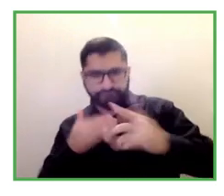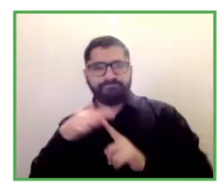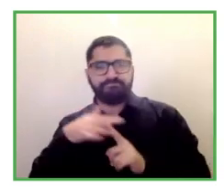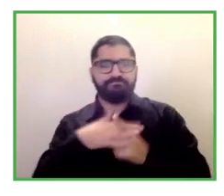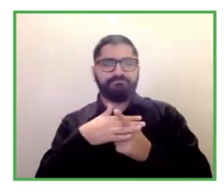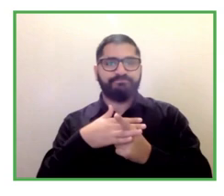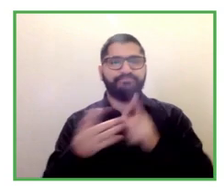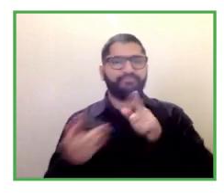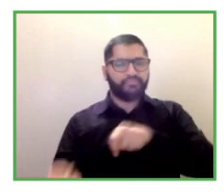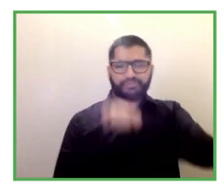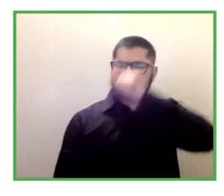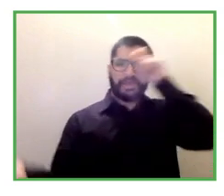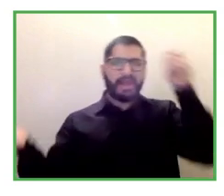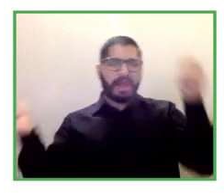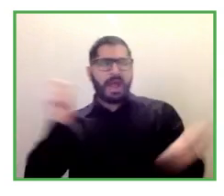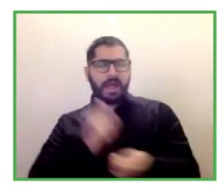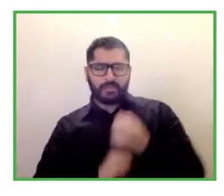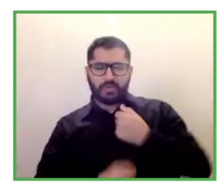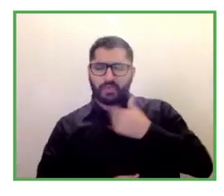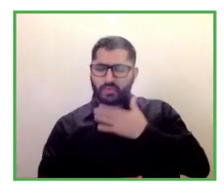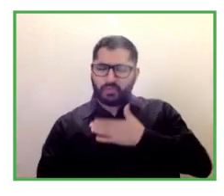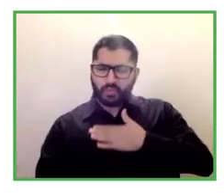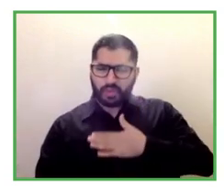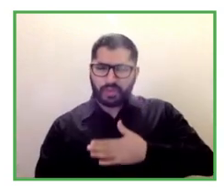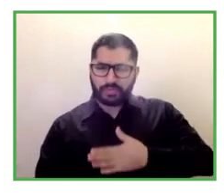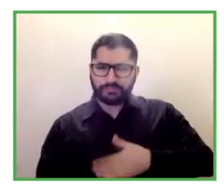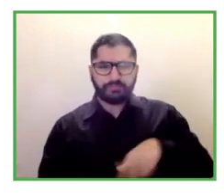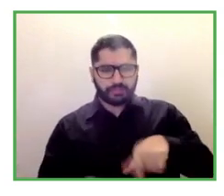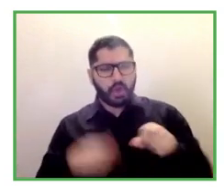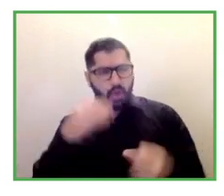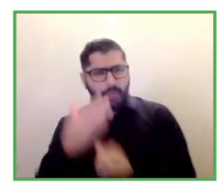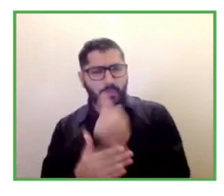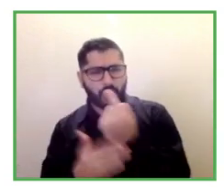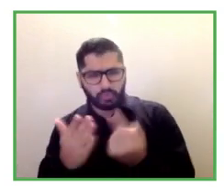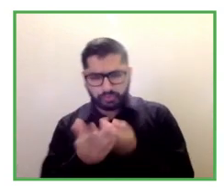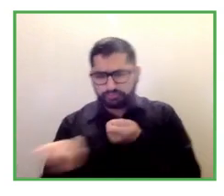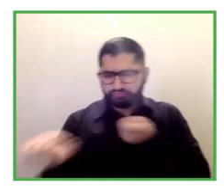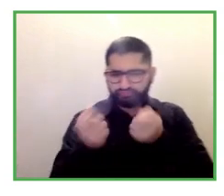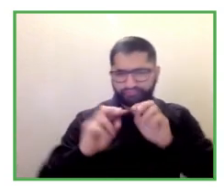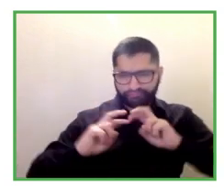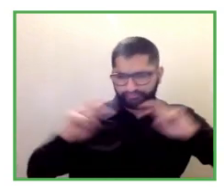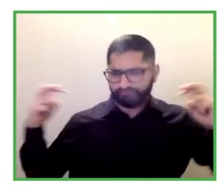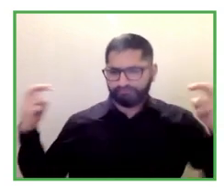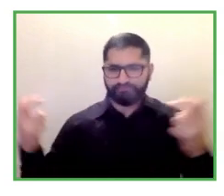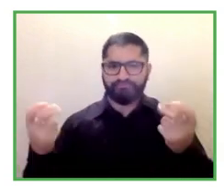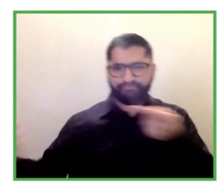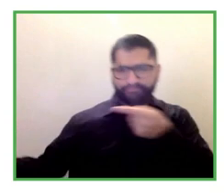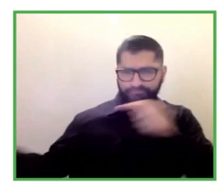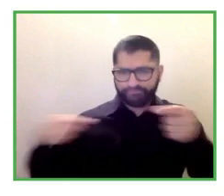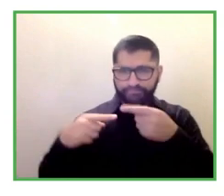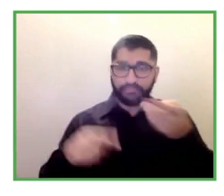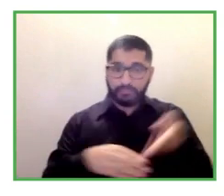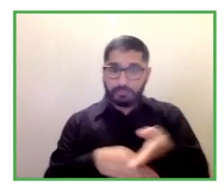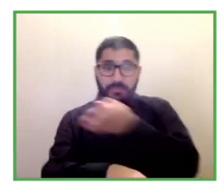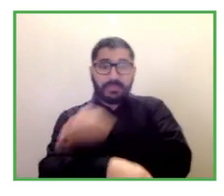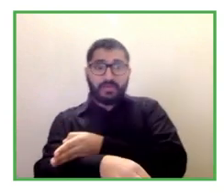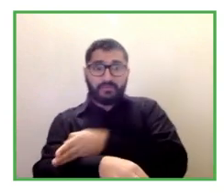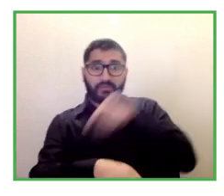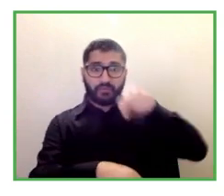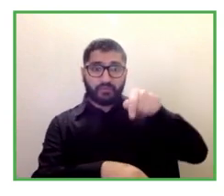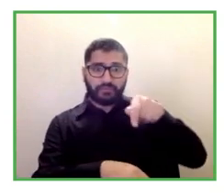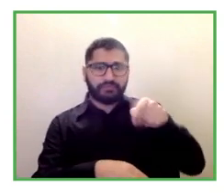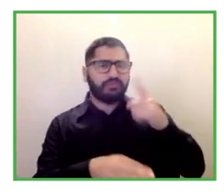a question but before i do that i want to share with you one small thing i joined my first zero project eight years ago